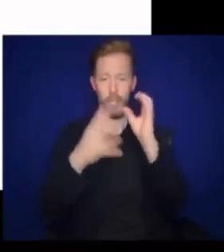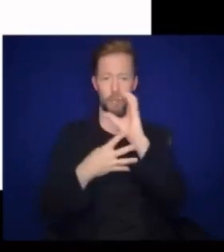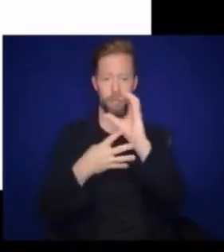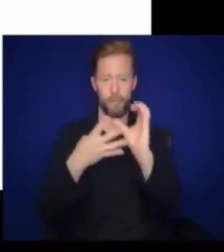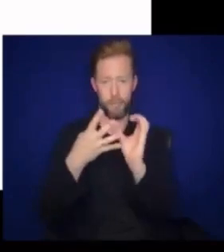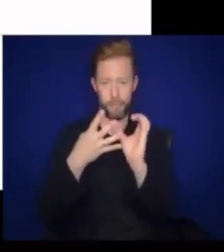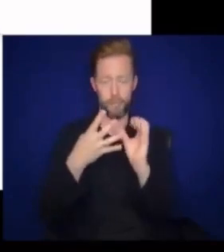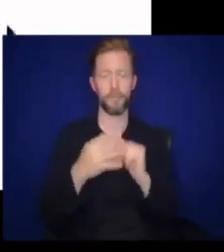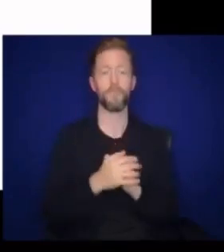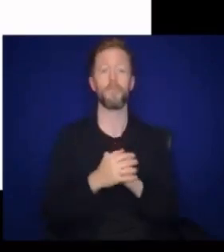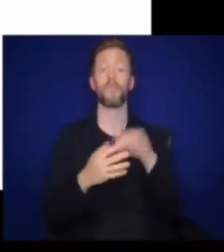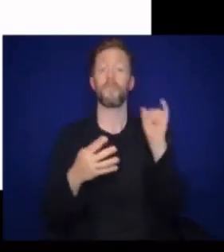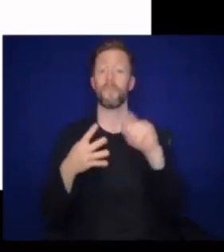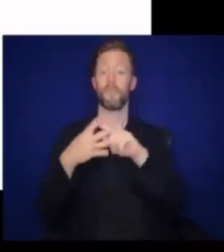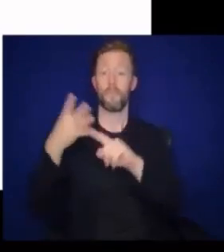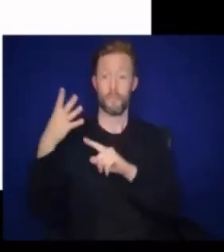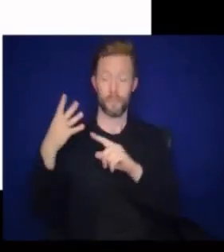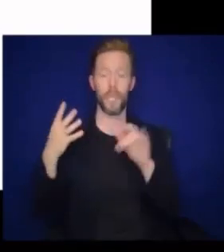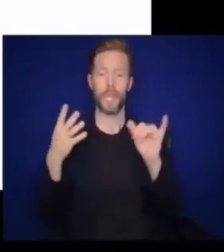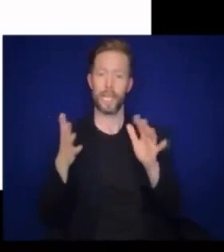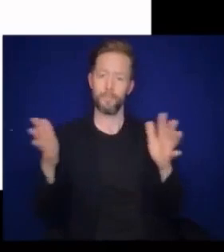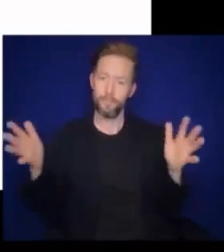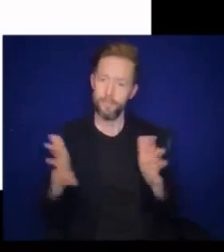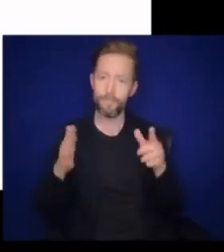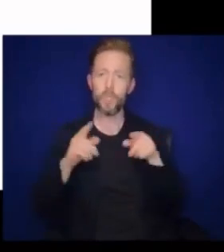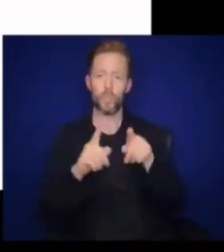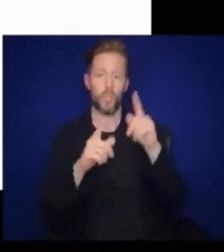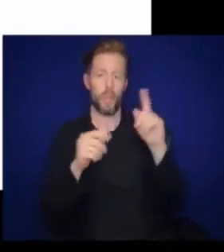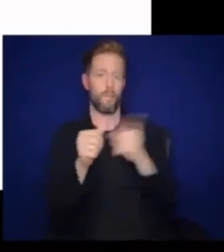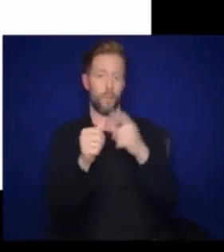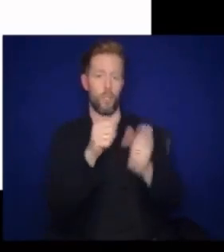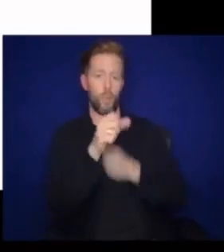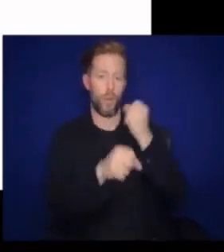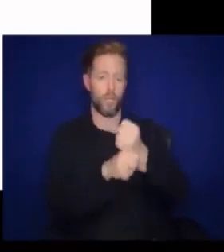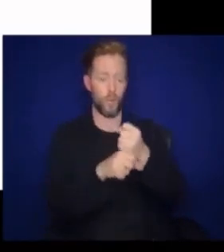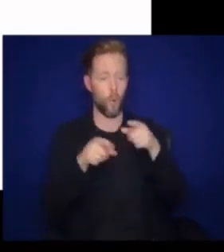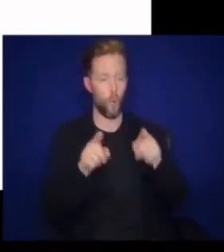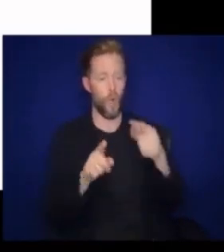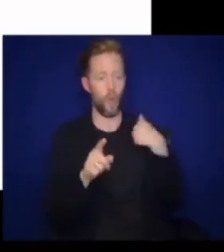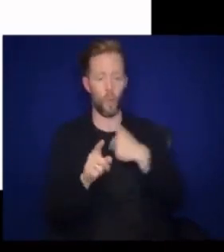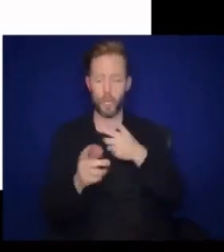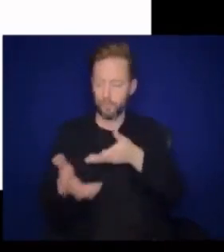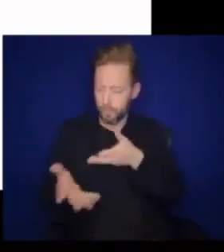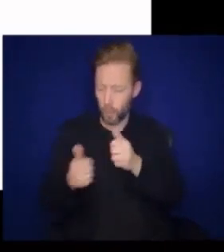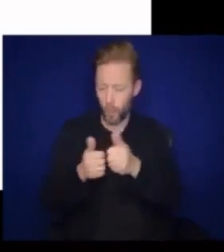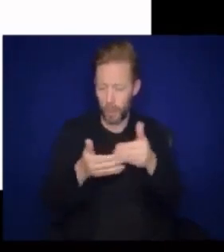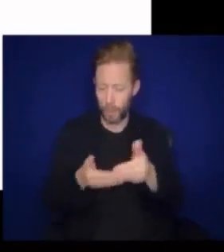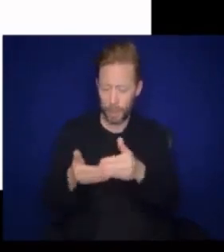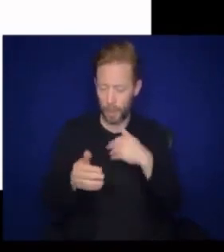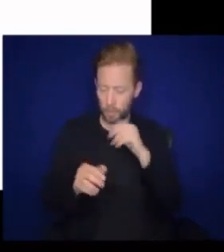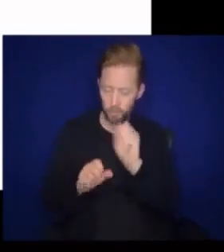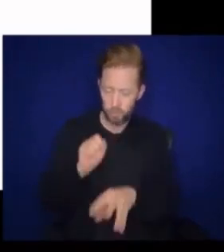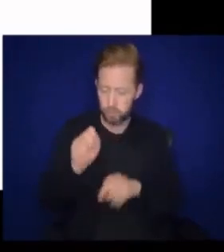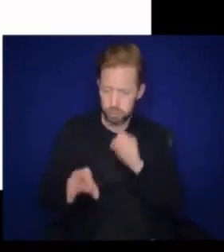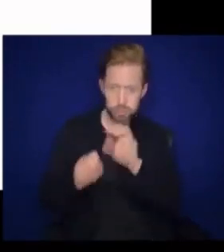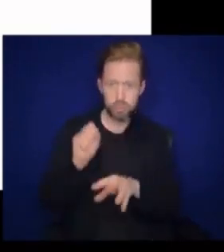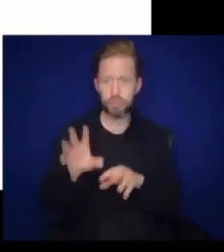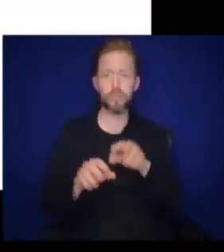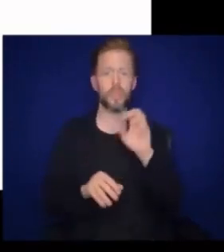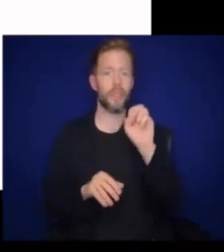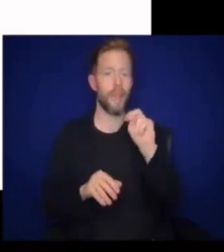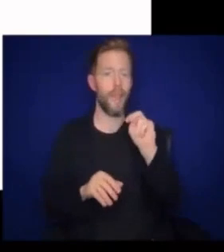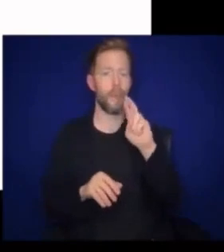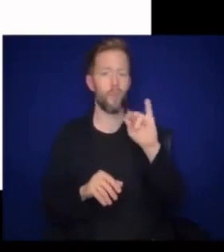creativity. These are the things that we're fostering throughout the first year as we interact with our babies and give them enriching